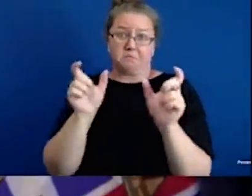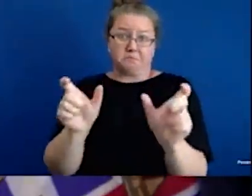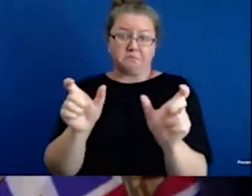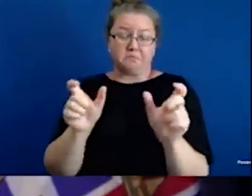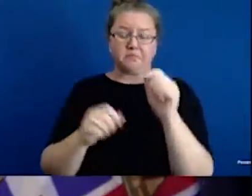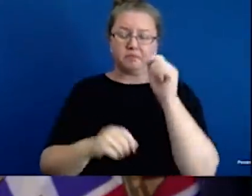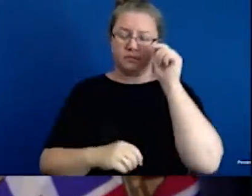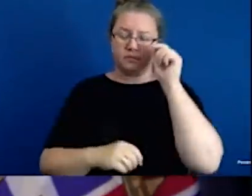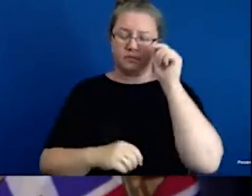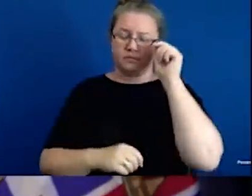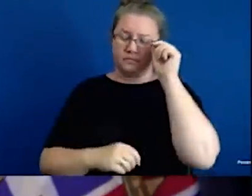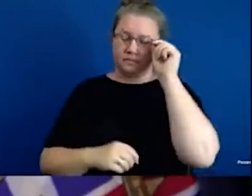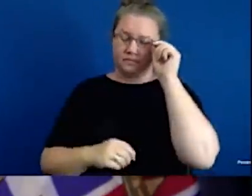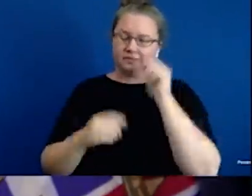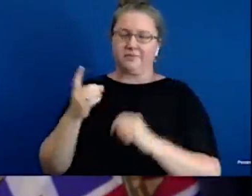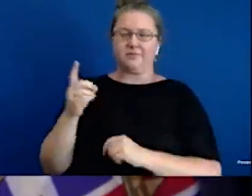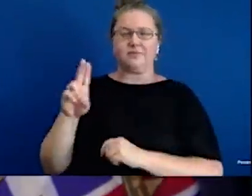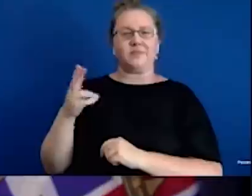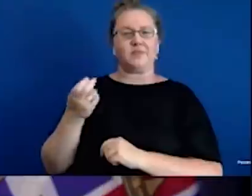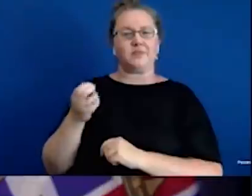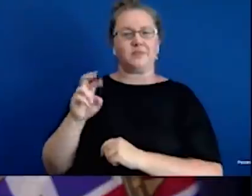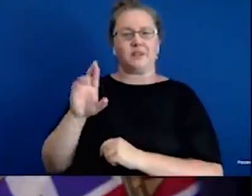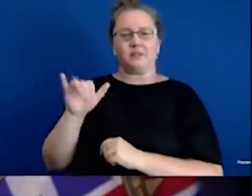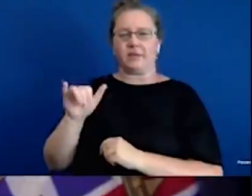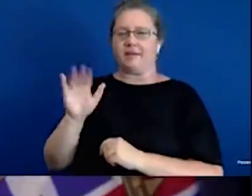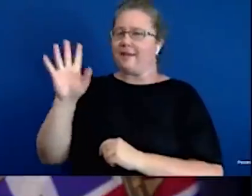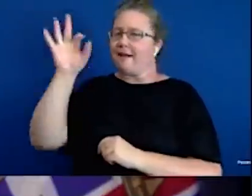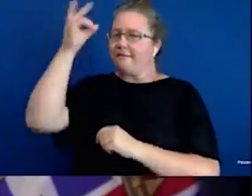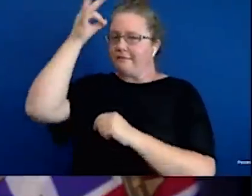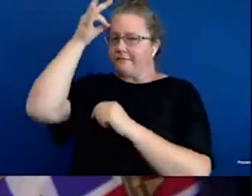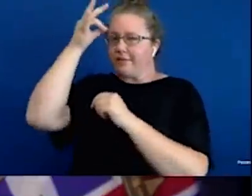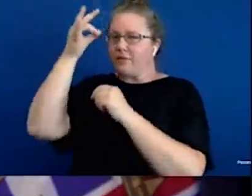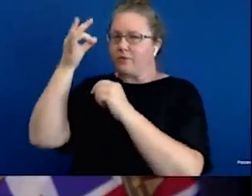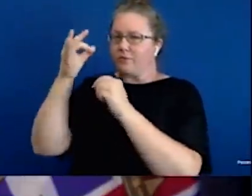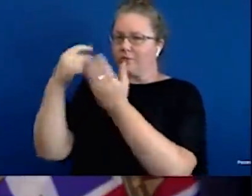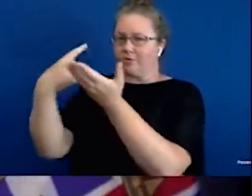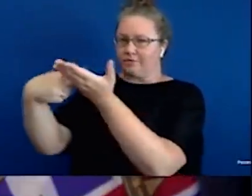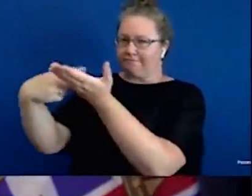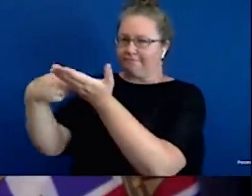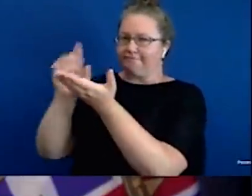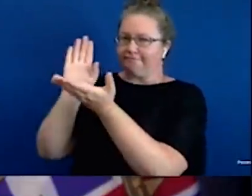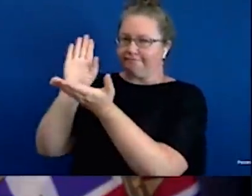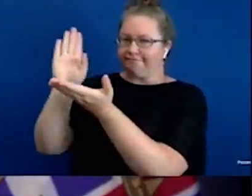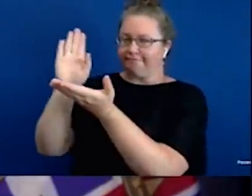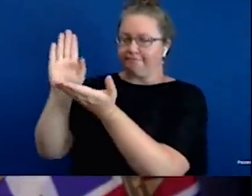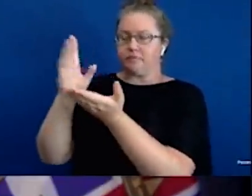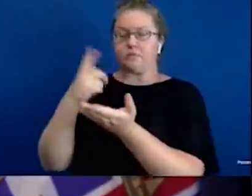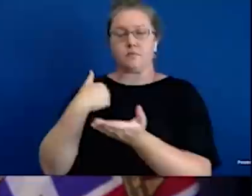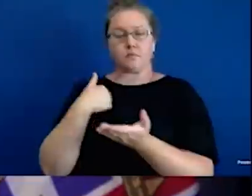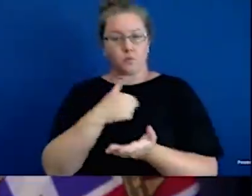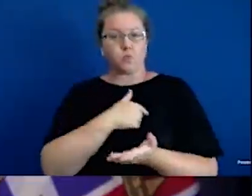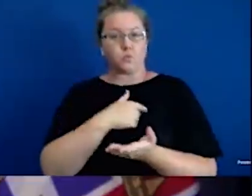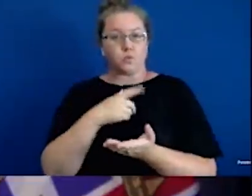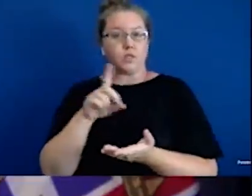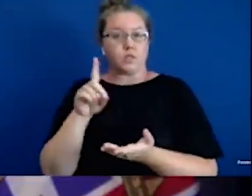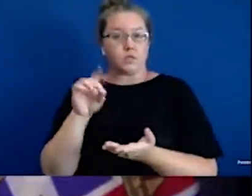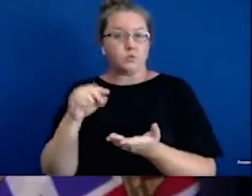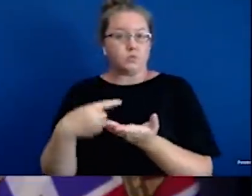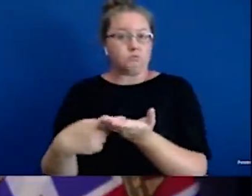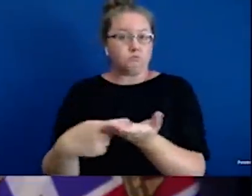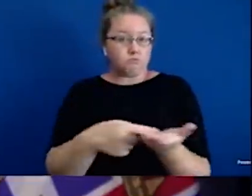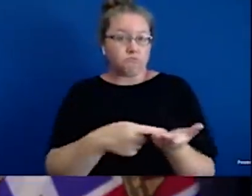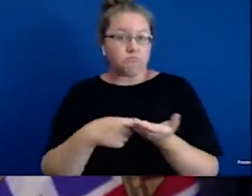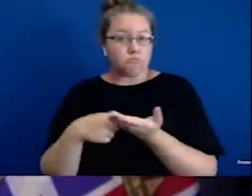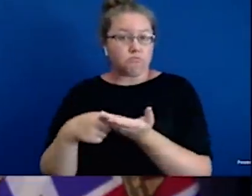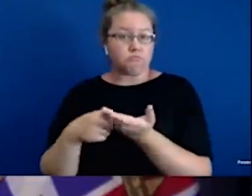Thank you. Yeah, so obviously it is a federal issue to discuss those. We do have discussions about the things.